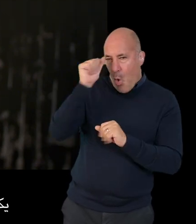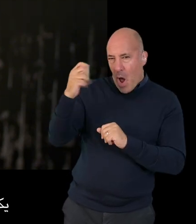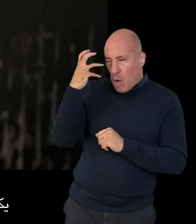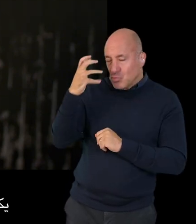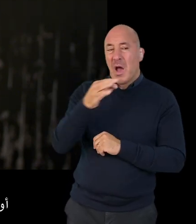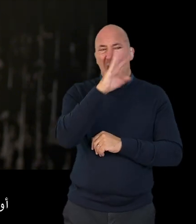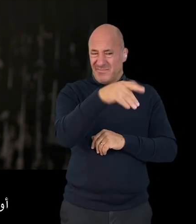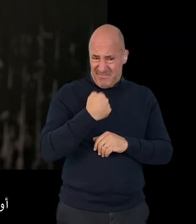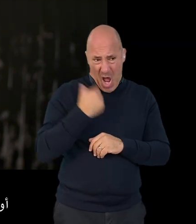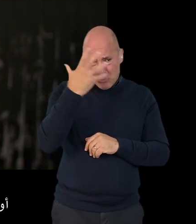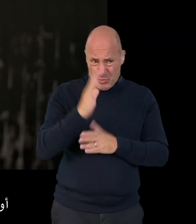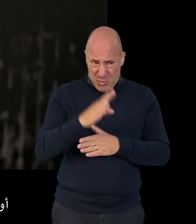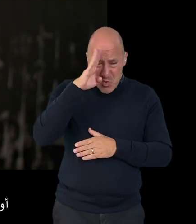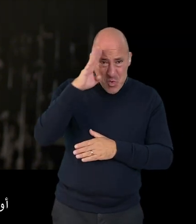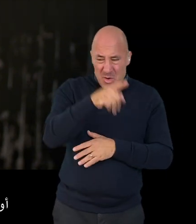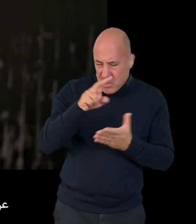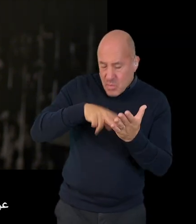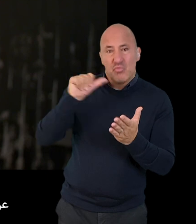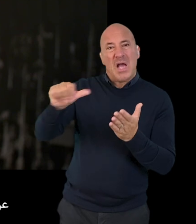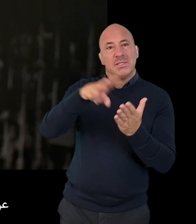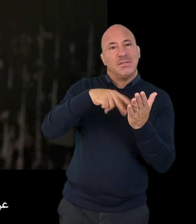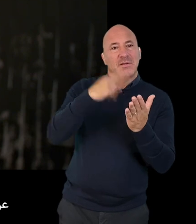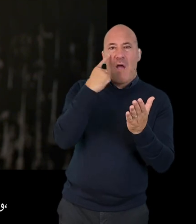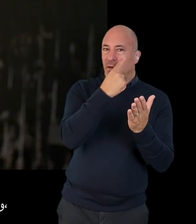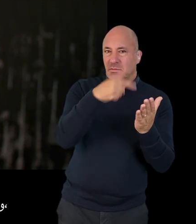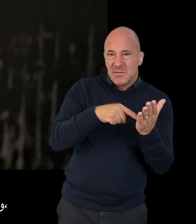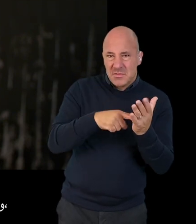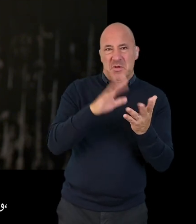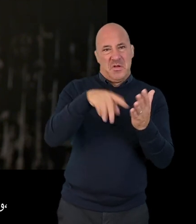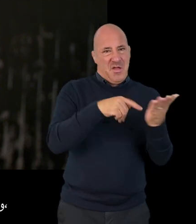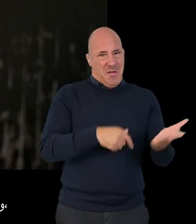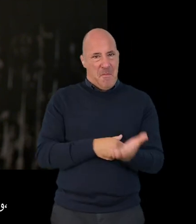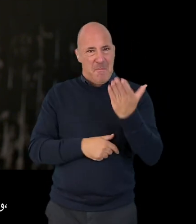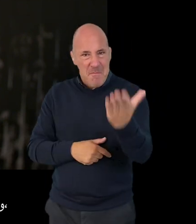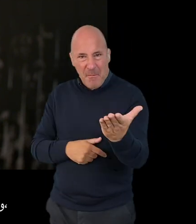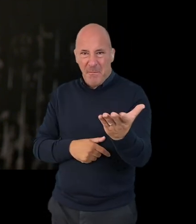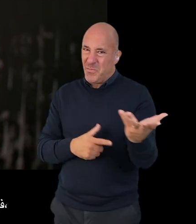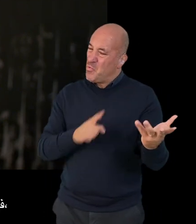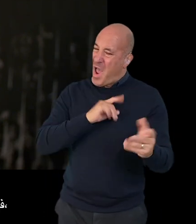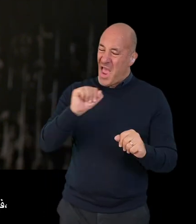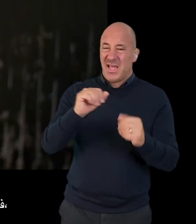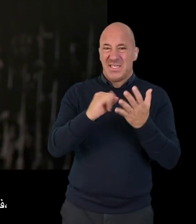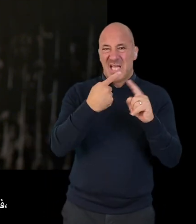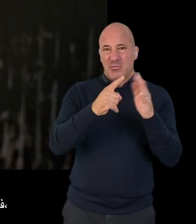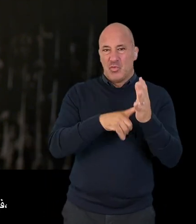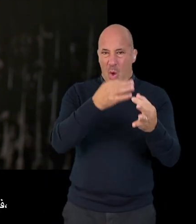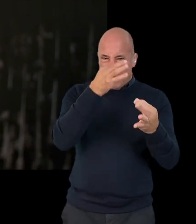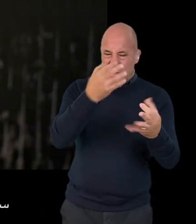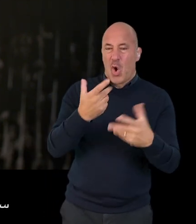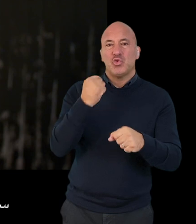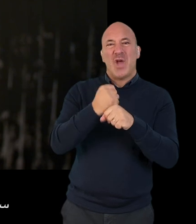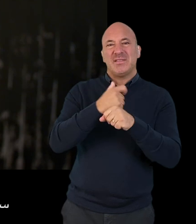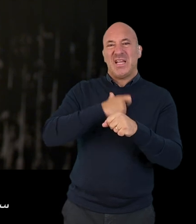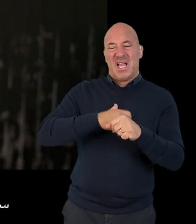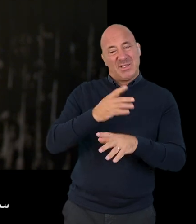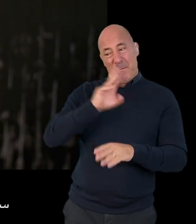or professor or somebody who studied and knows a lot about your country and will be able to comment whether you with your specific circumstances would be